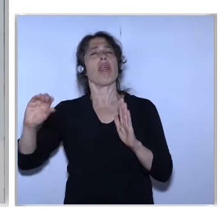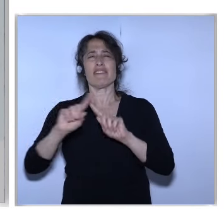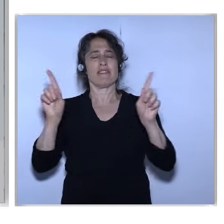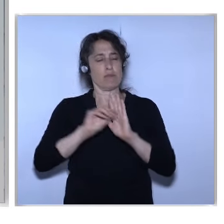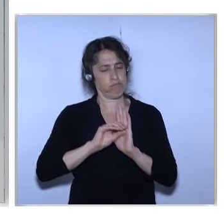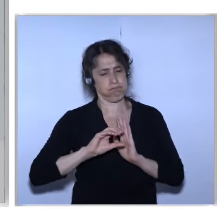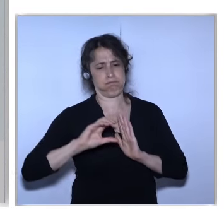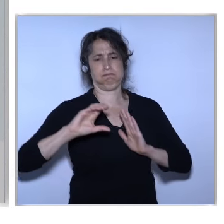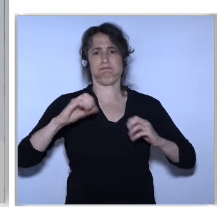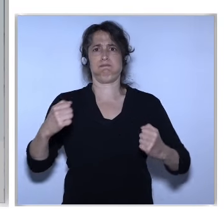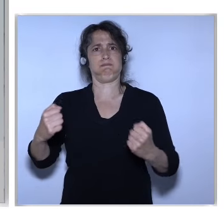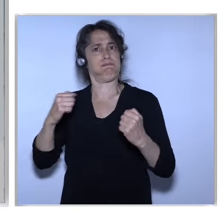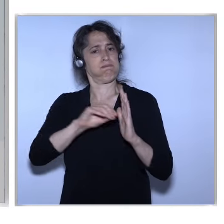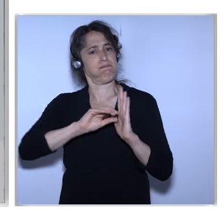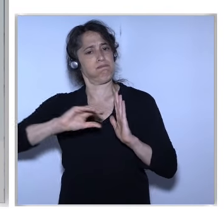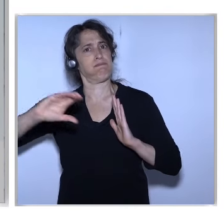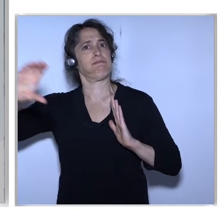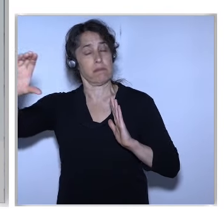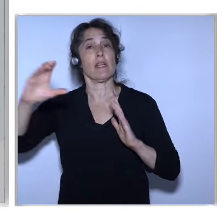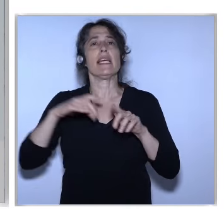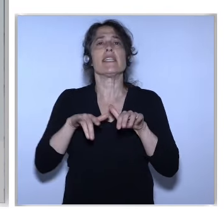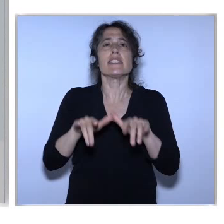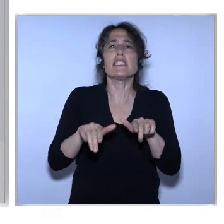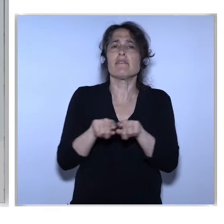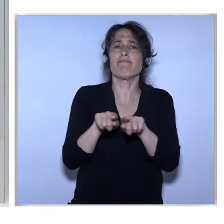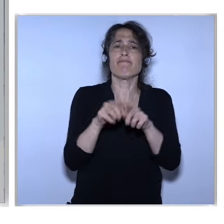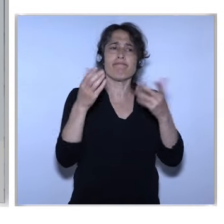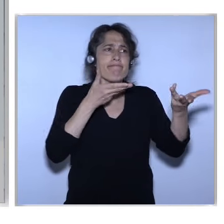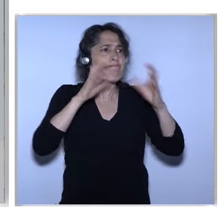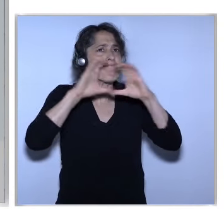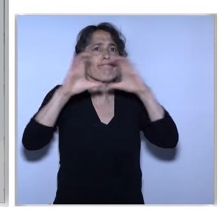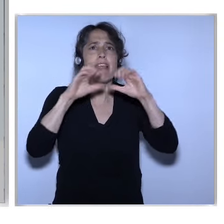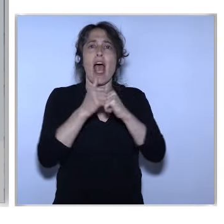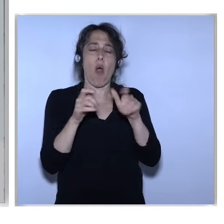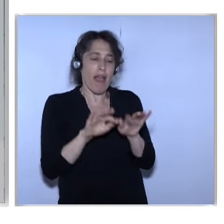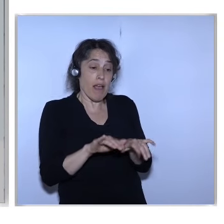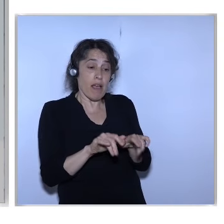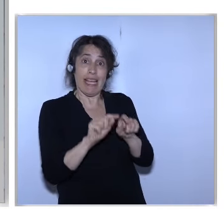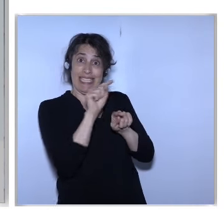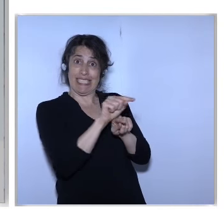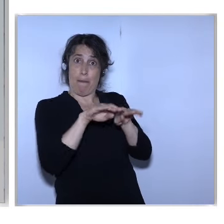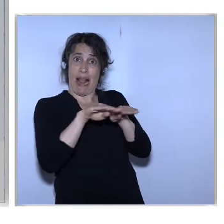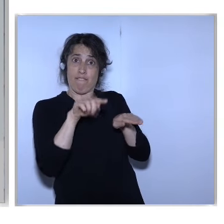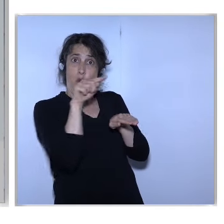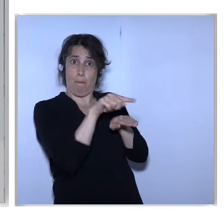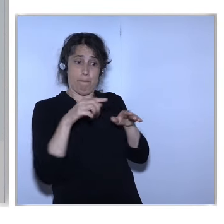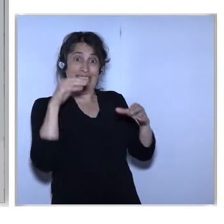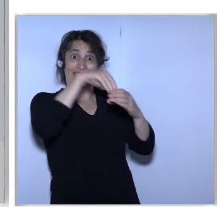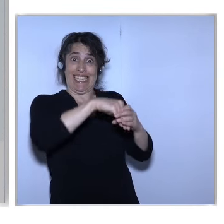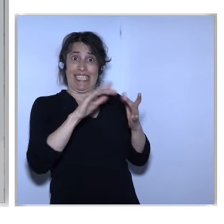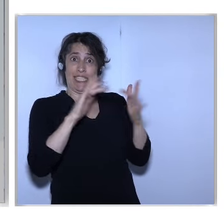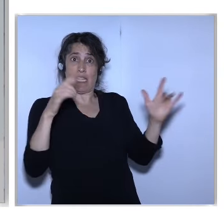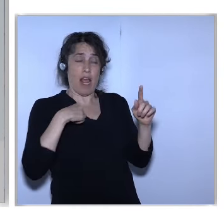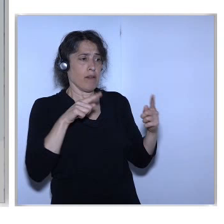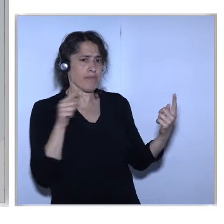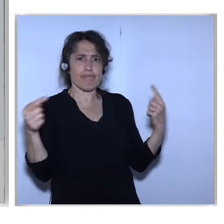experimenting With an Improving Bottom-up Collaboration How to Stimulate Enabled Citizens As initiators And